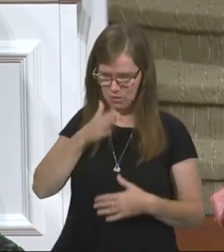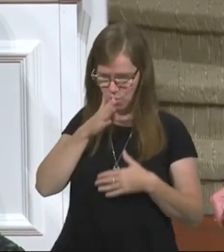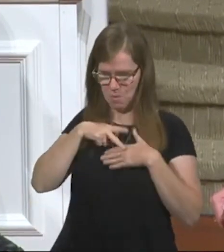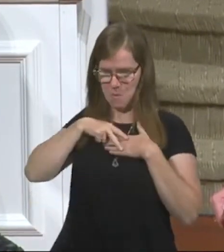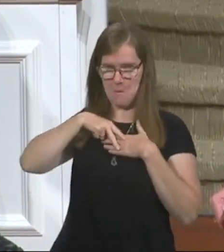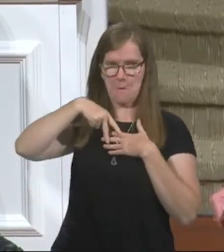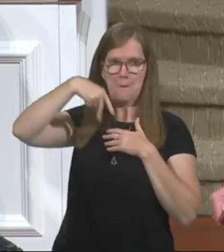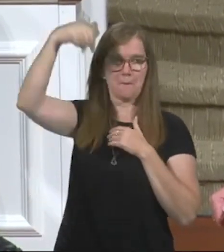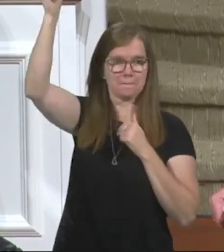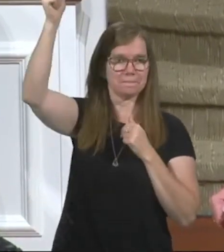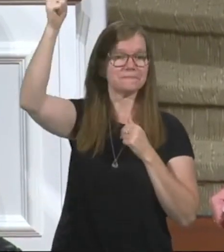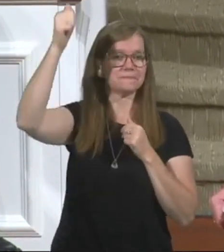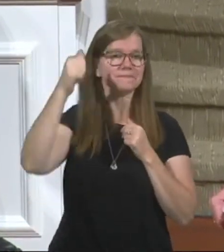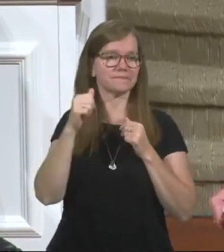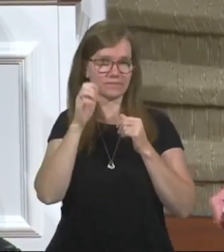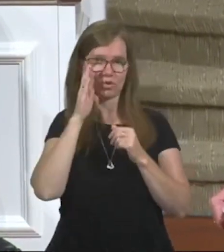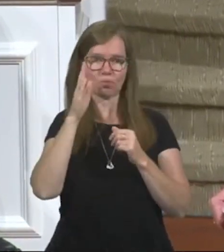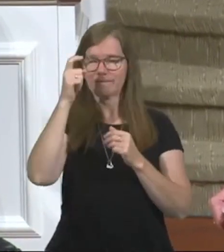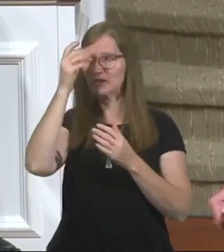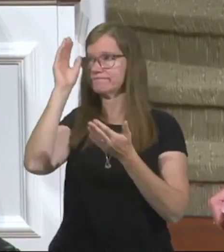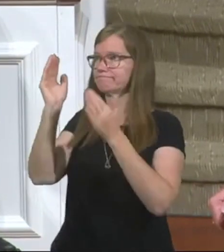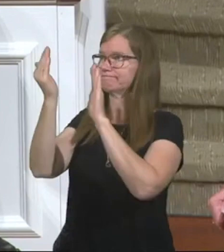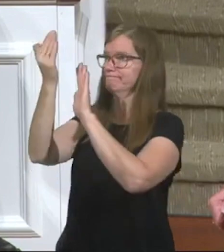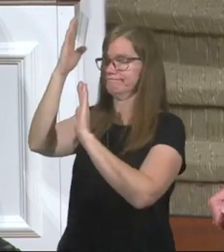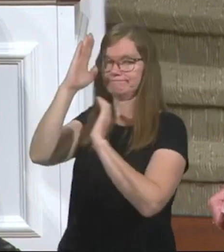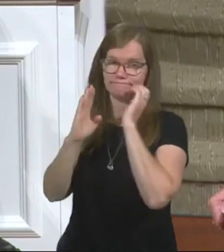living in, and we'll have to give an account to God.